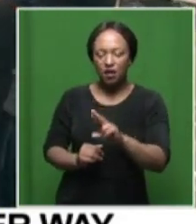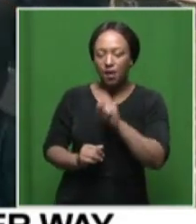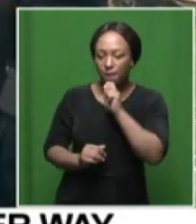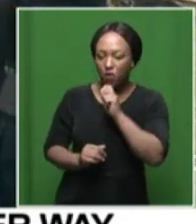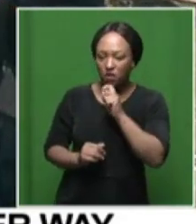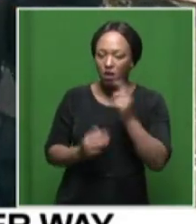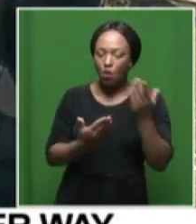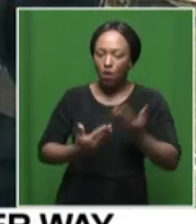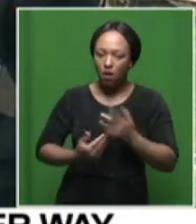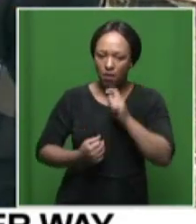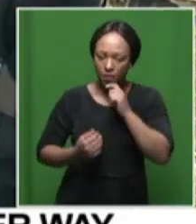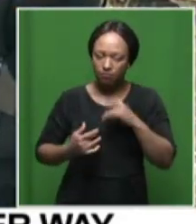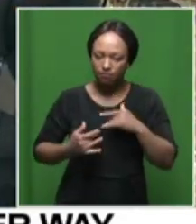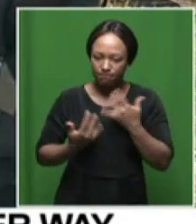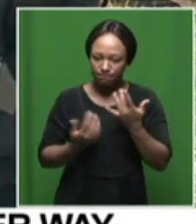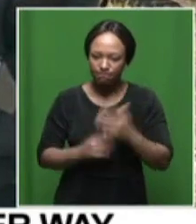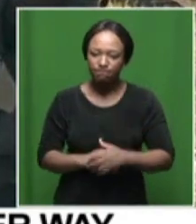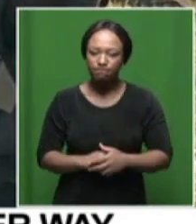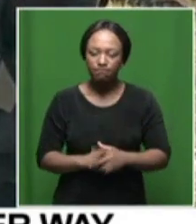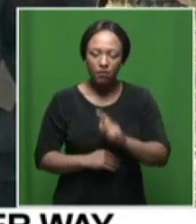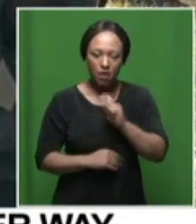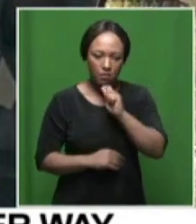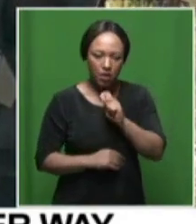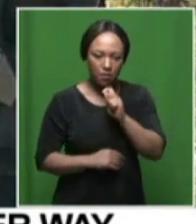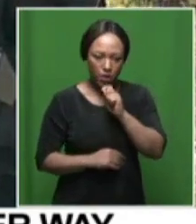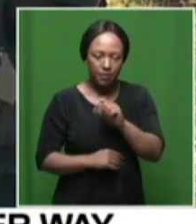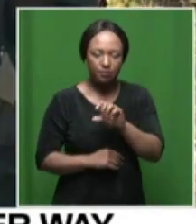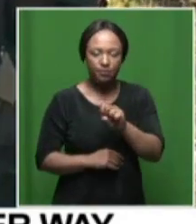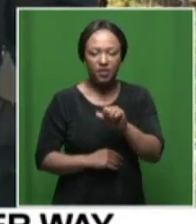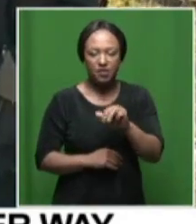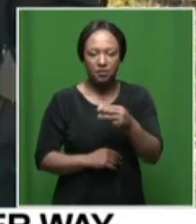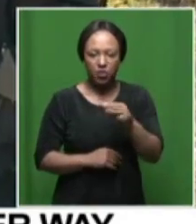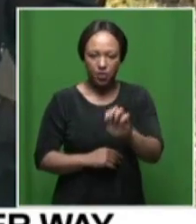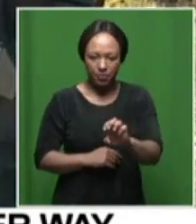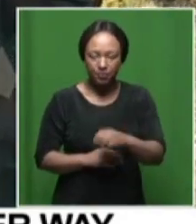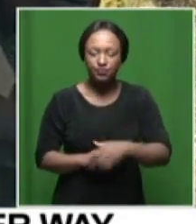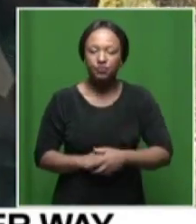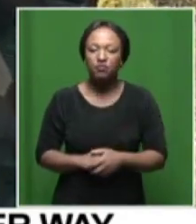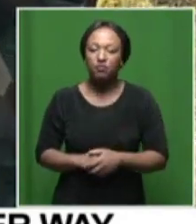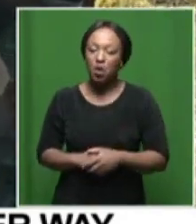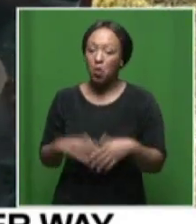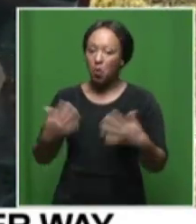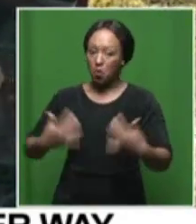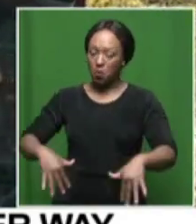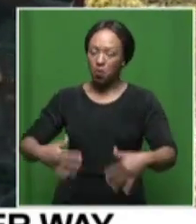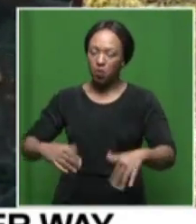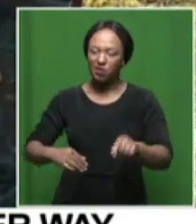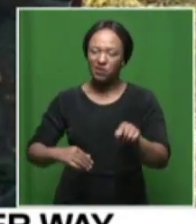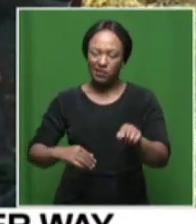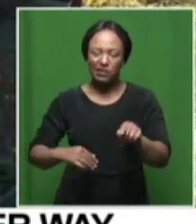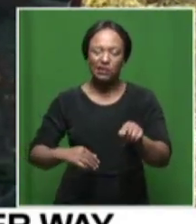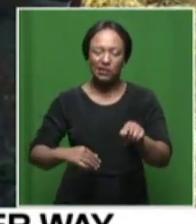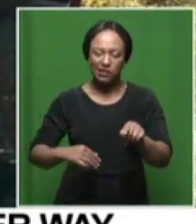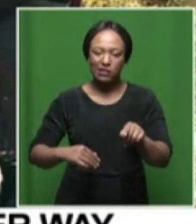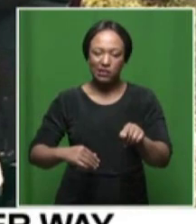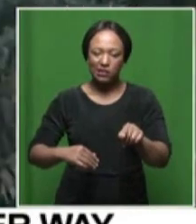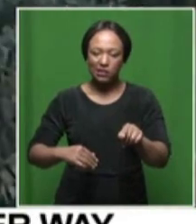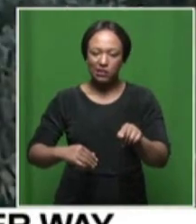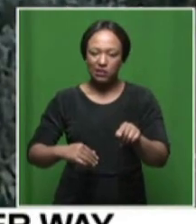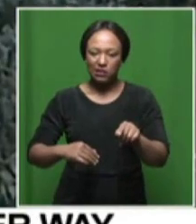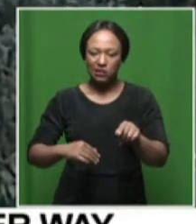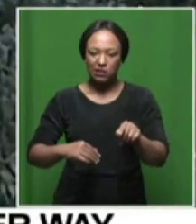for joining us welcome to morning live good morning good morning to you simpel uh certainly uh the the the cost of the the damage